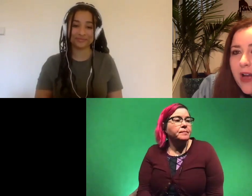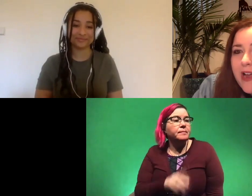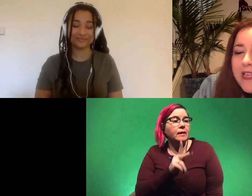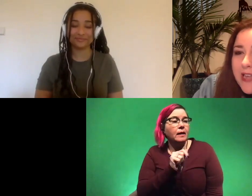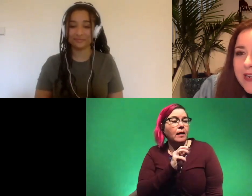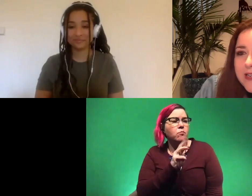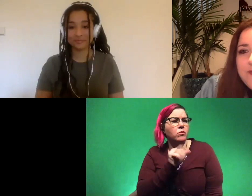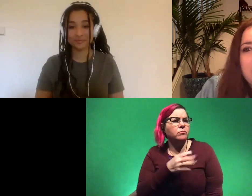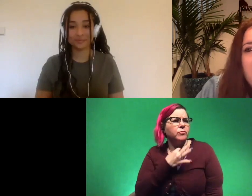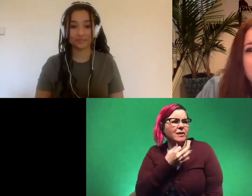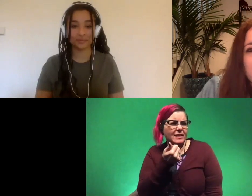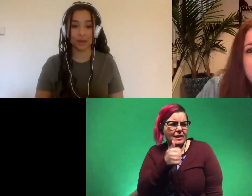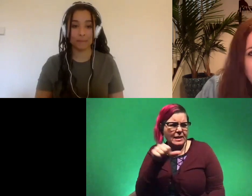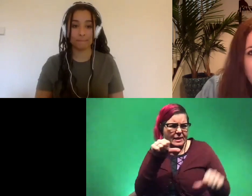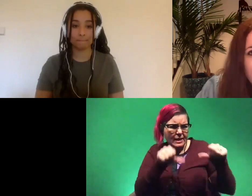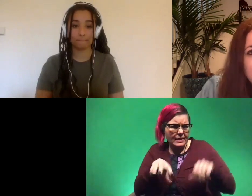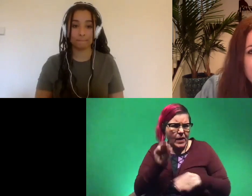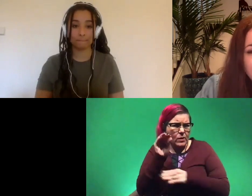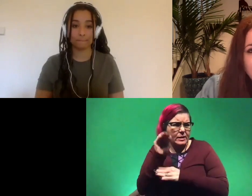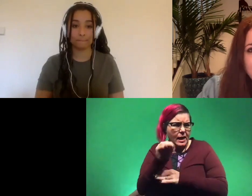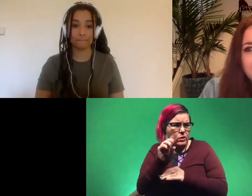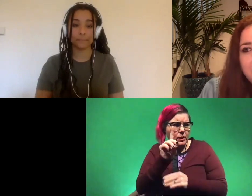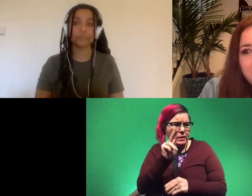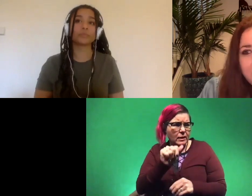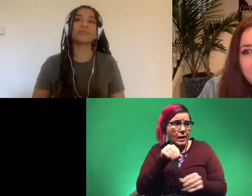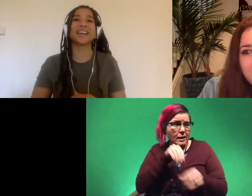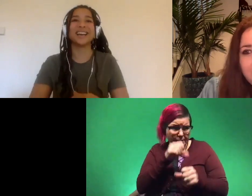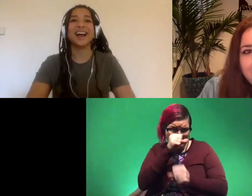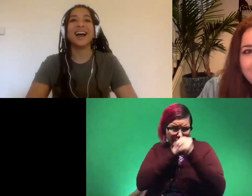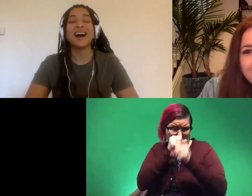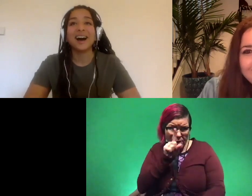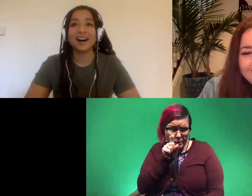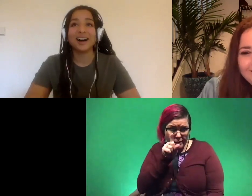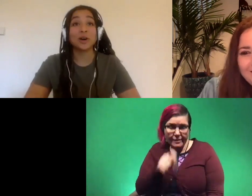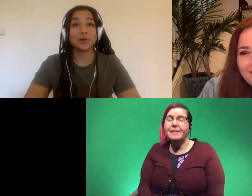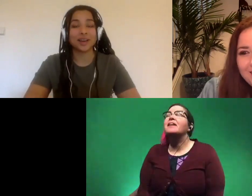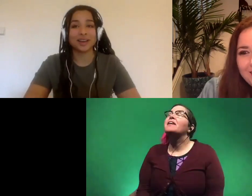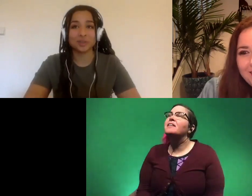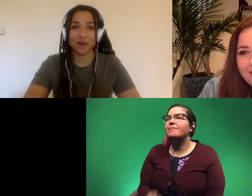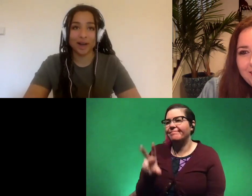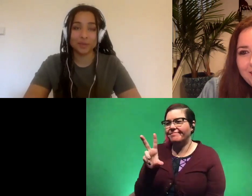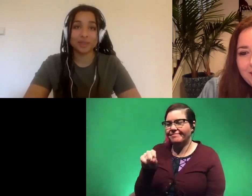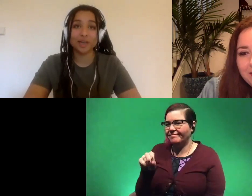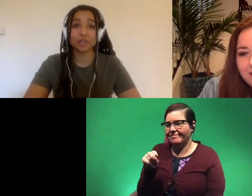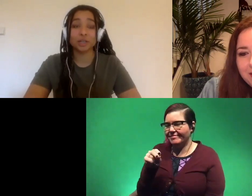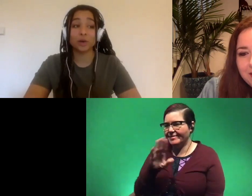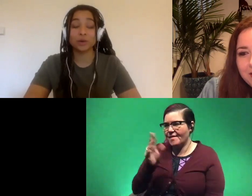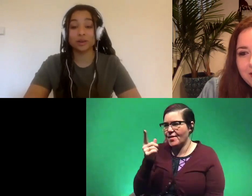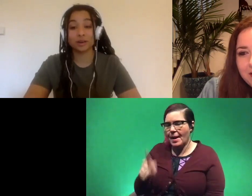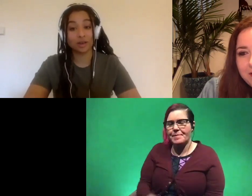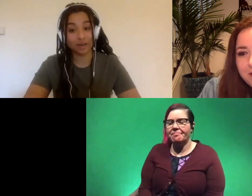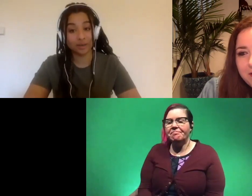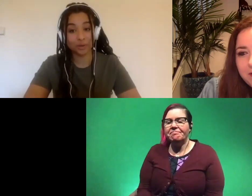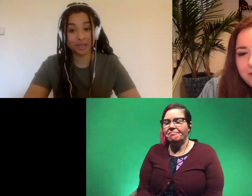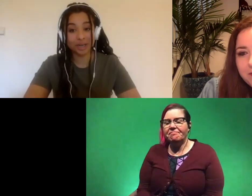to know have any scientists found dinosaur dna in mosquitoes uh no that has not happened actually not only